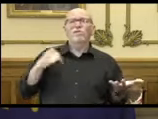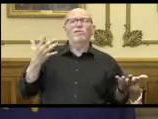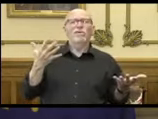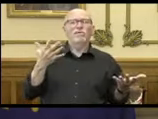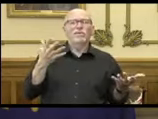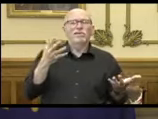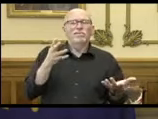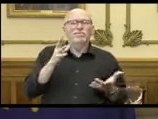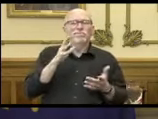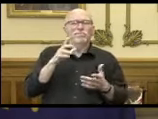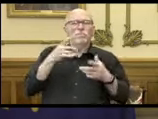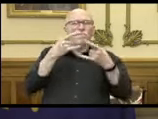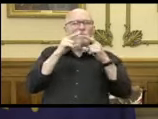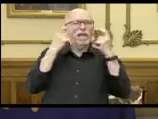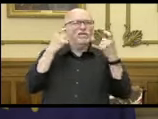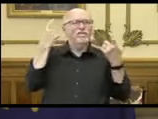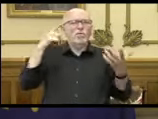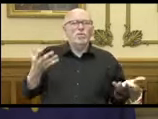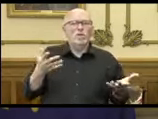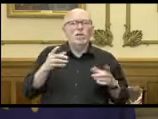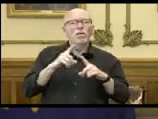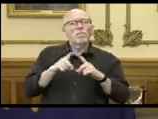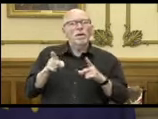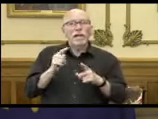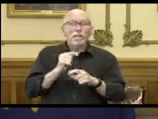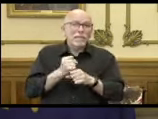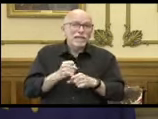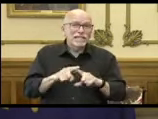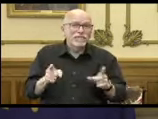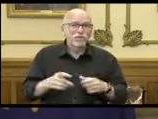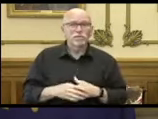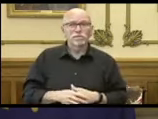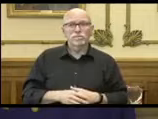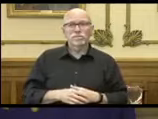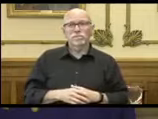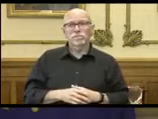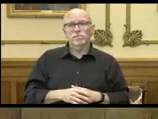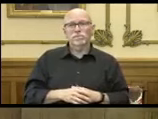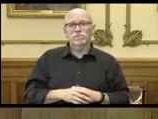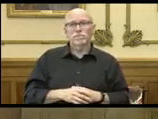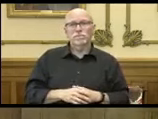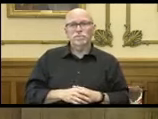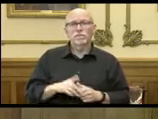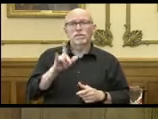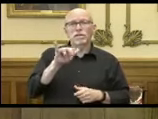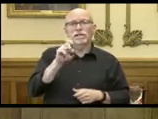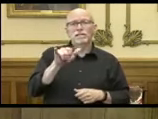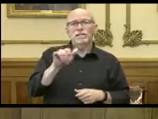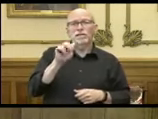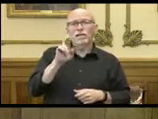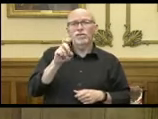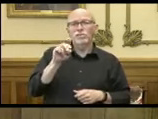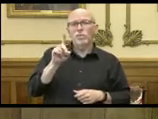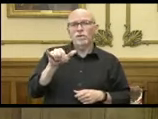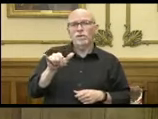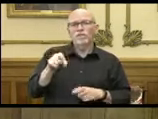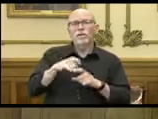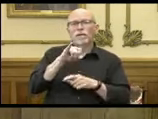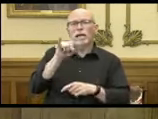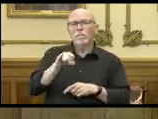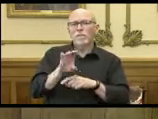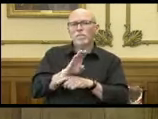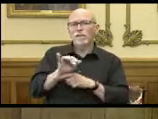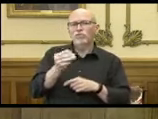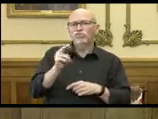mask up. But it makes a big difference. Lindsay Erdoti, the Indianapolis Business Journal.